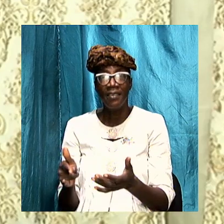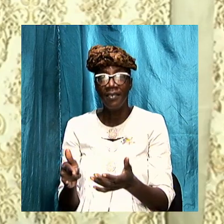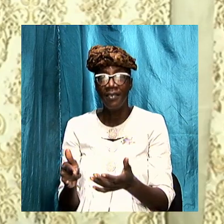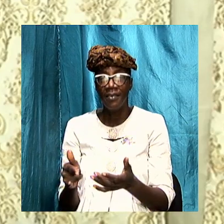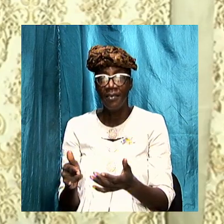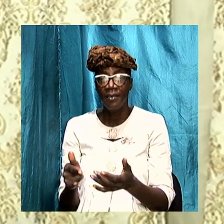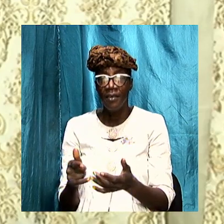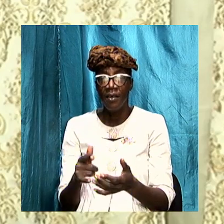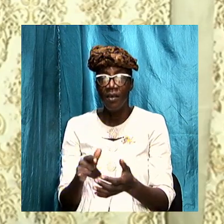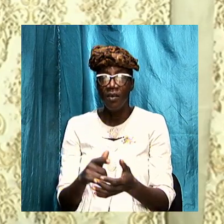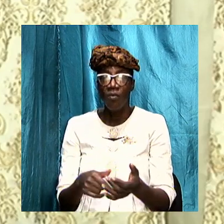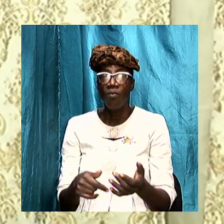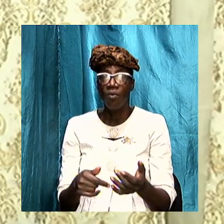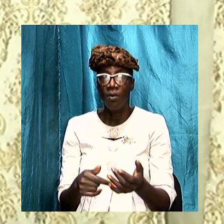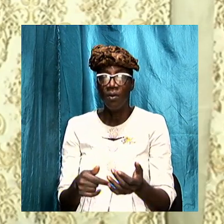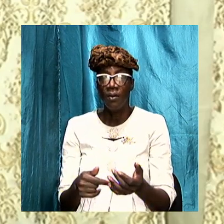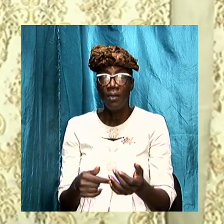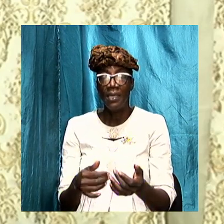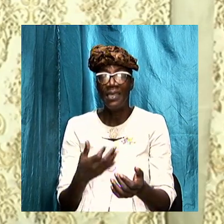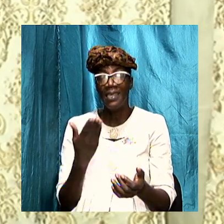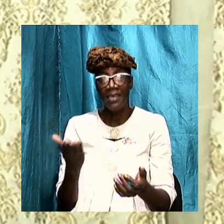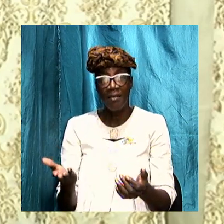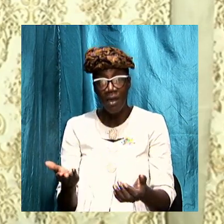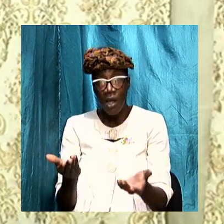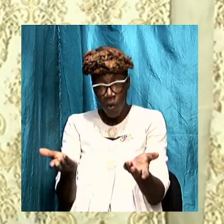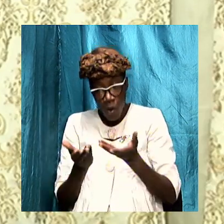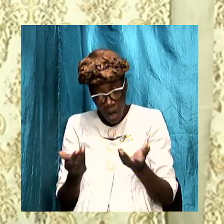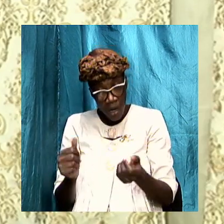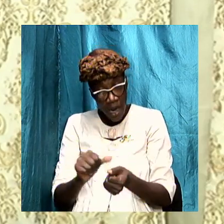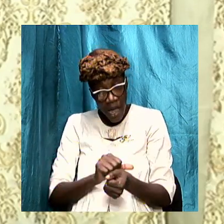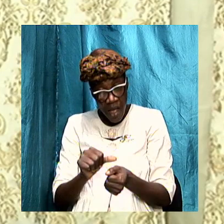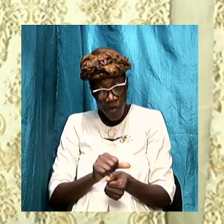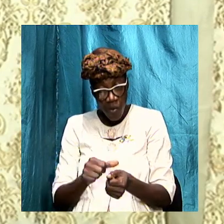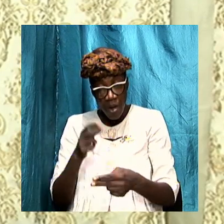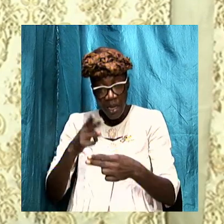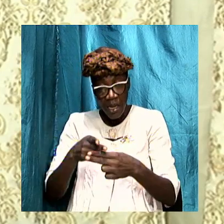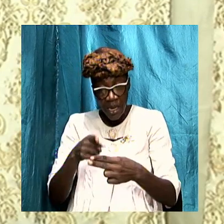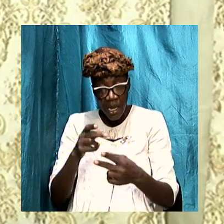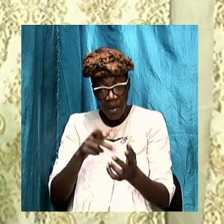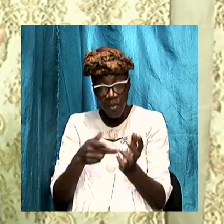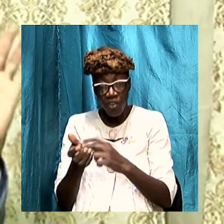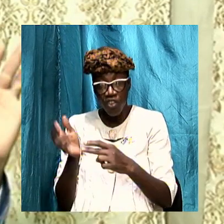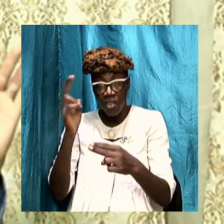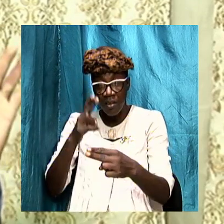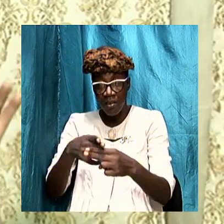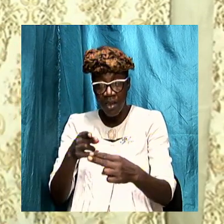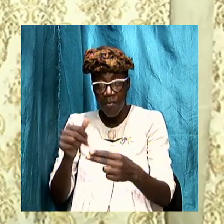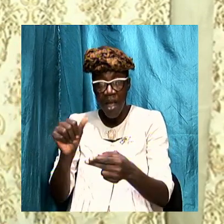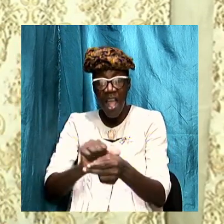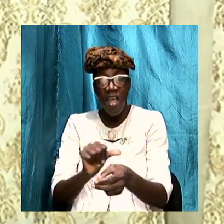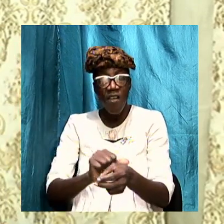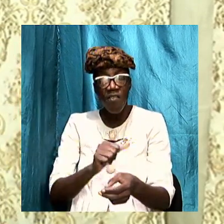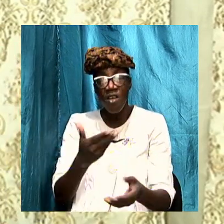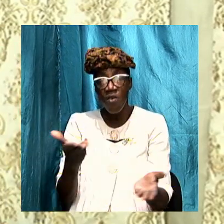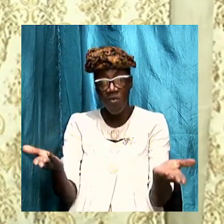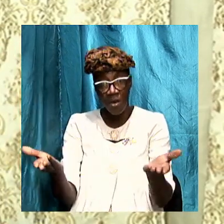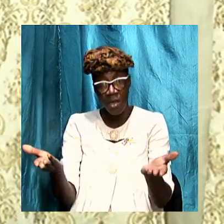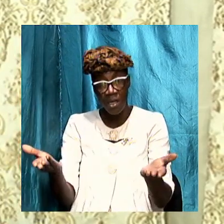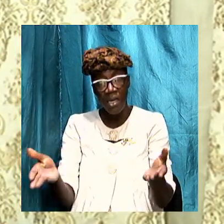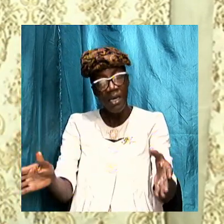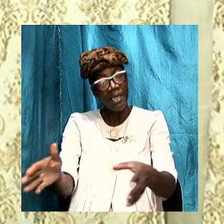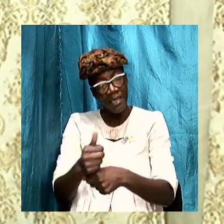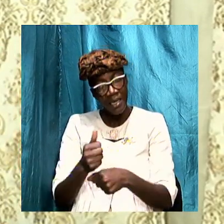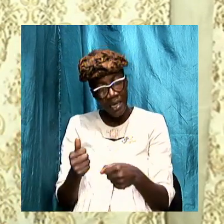and I want every one of us that name the name of Jesus every one of us to take our